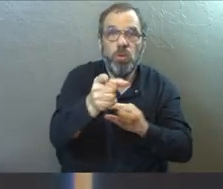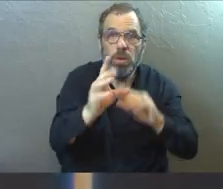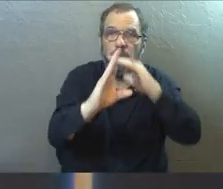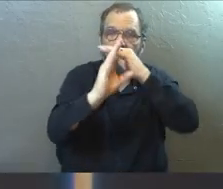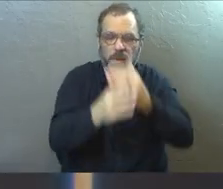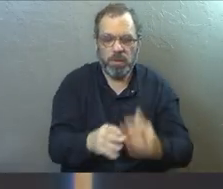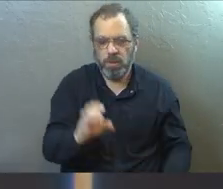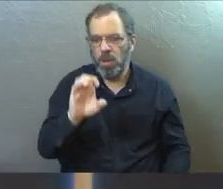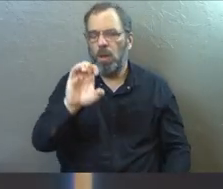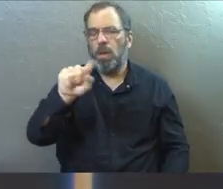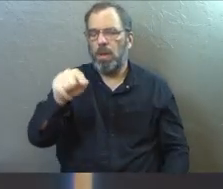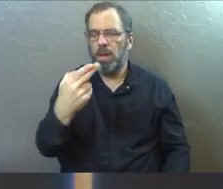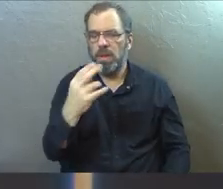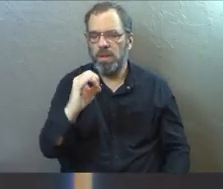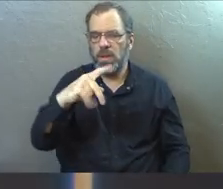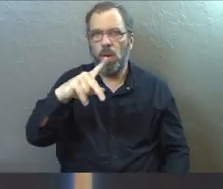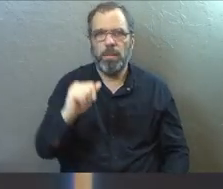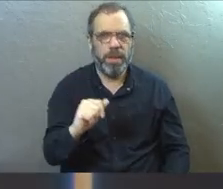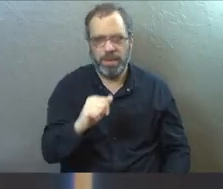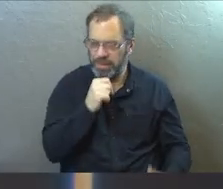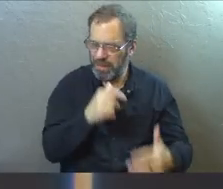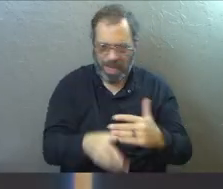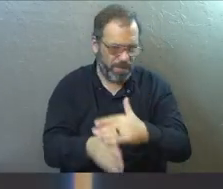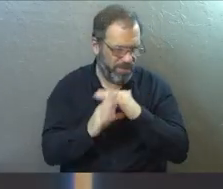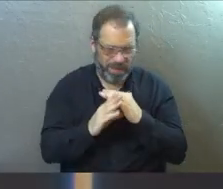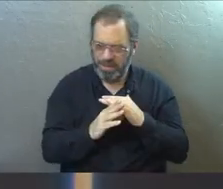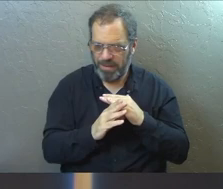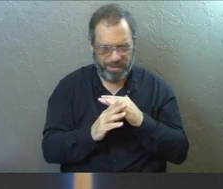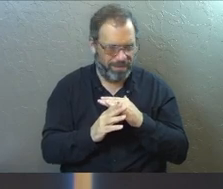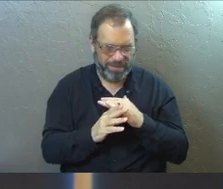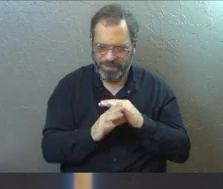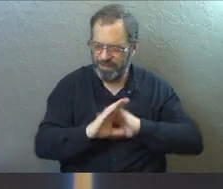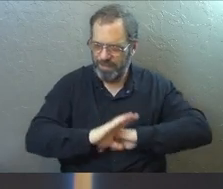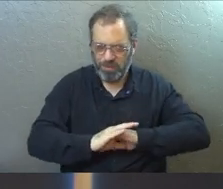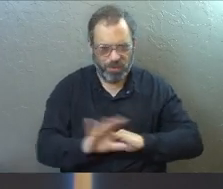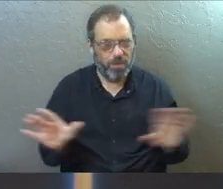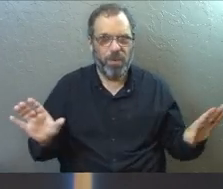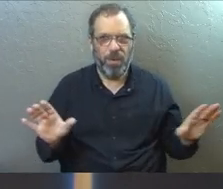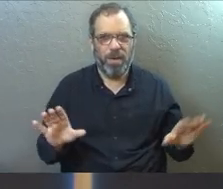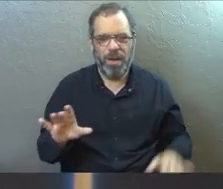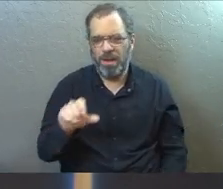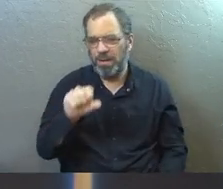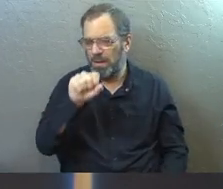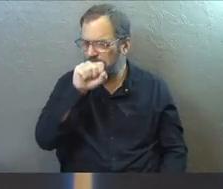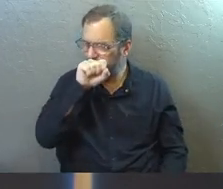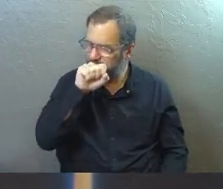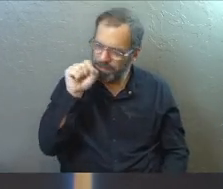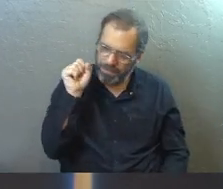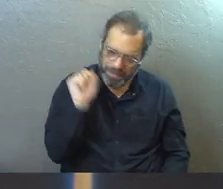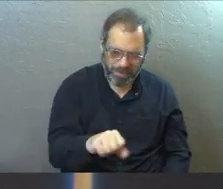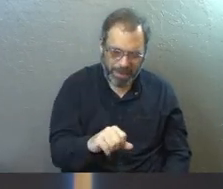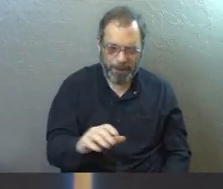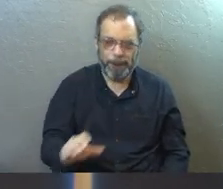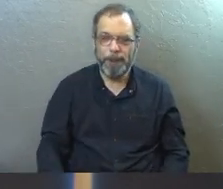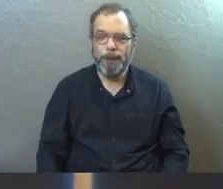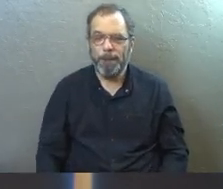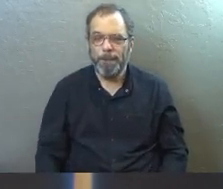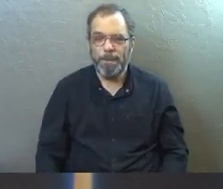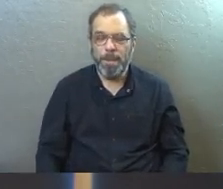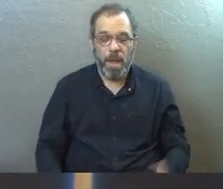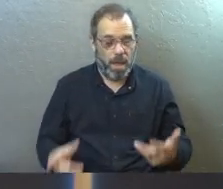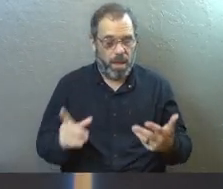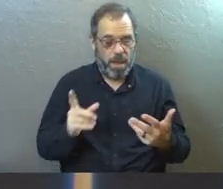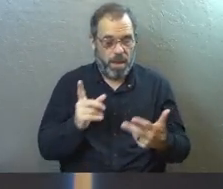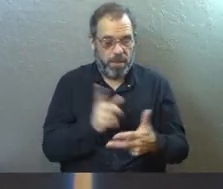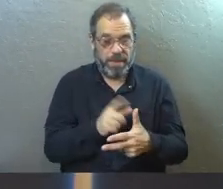The Ethiopian was not prevented. No one is preventing him anymore. And I love that. The